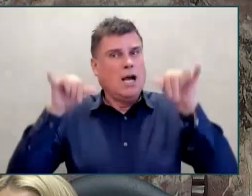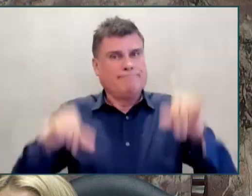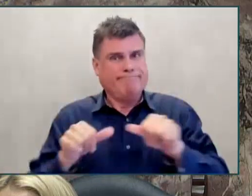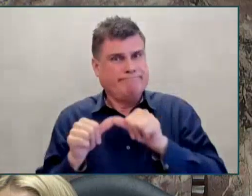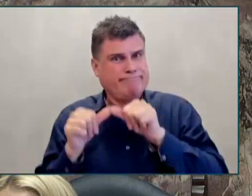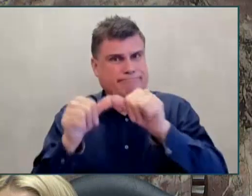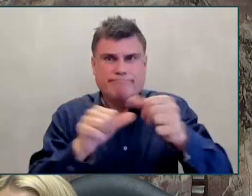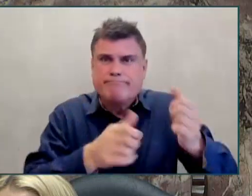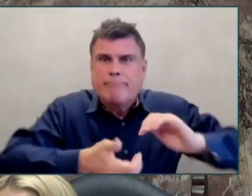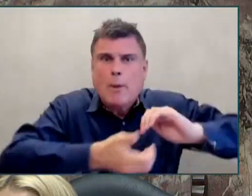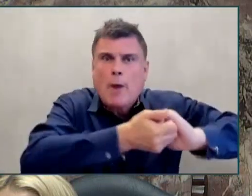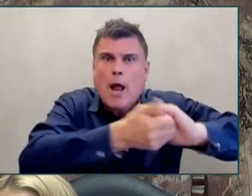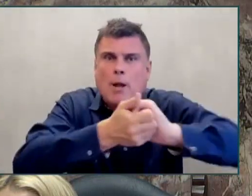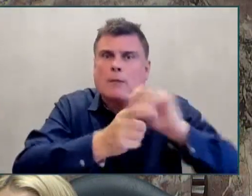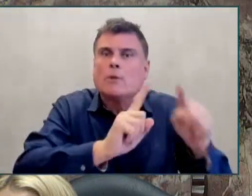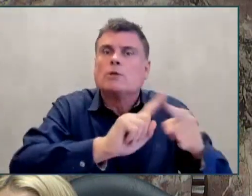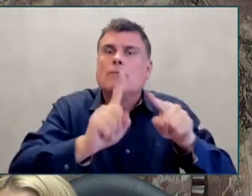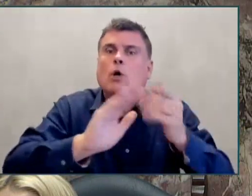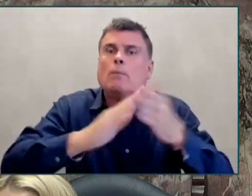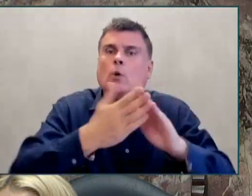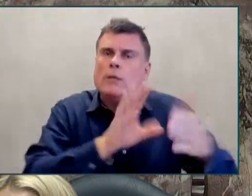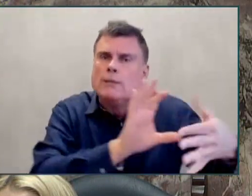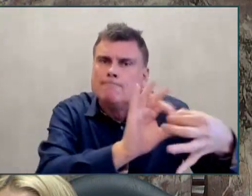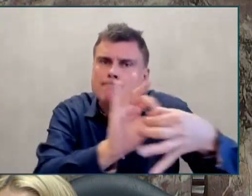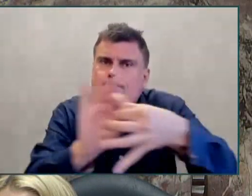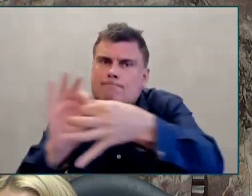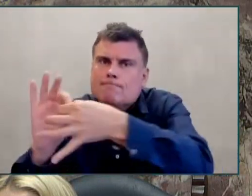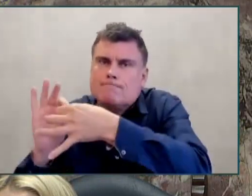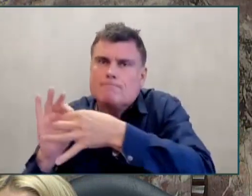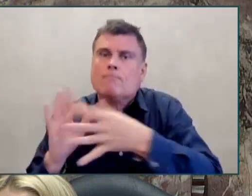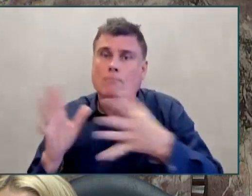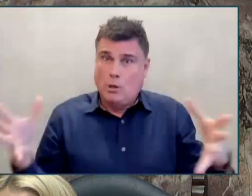know, is the way to get that we will be able to address these challenges.